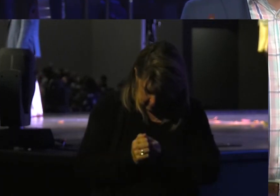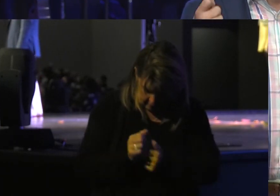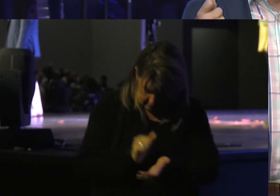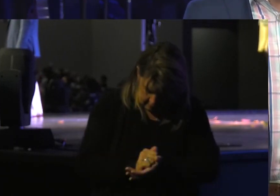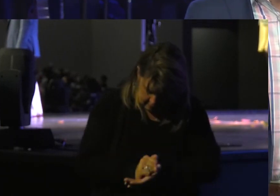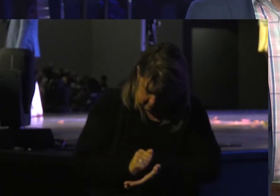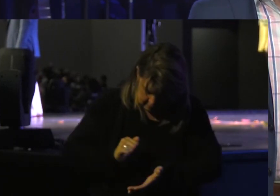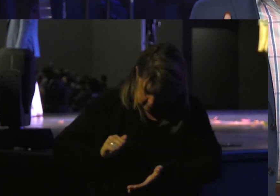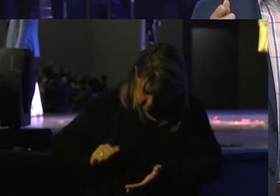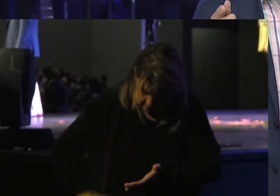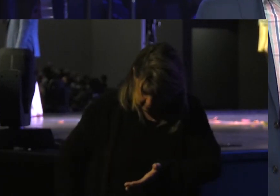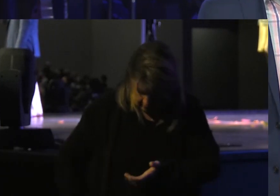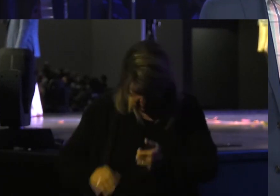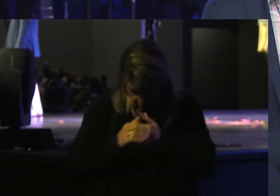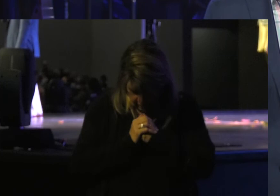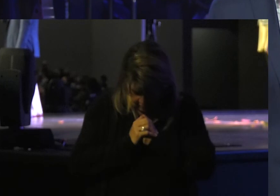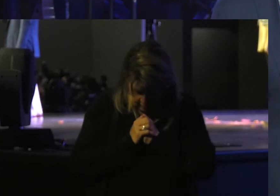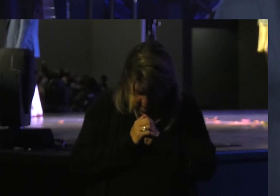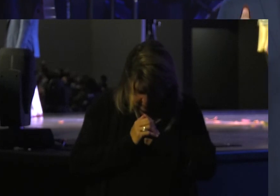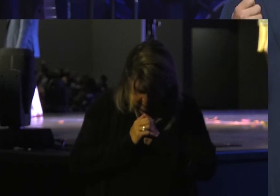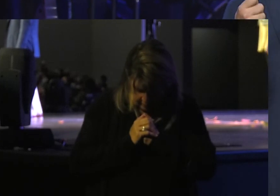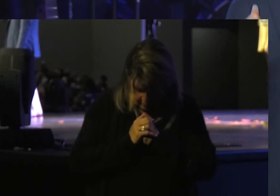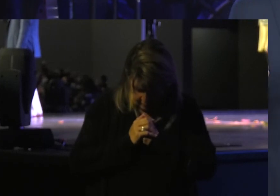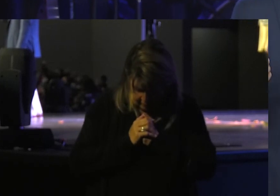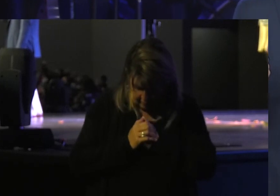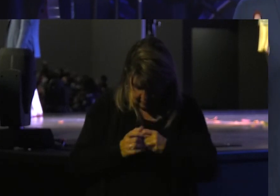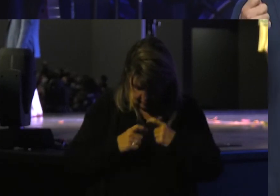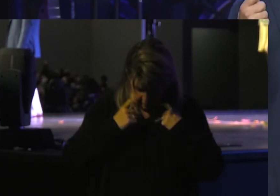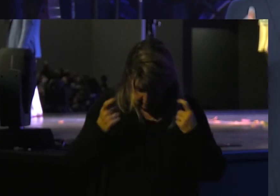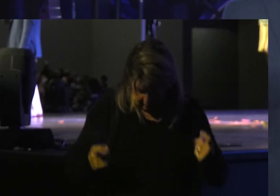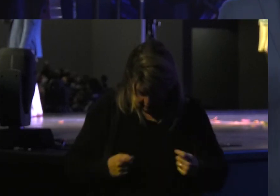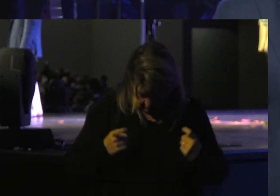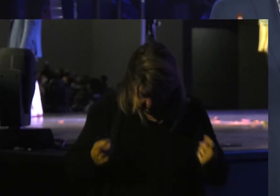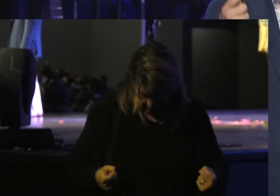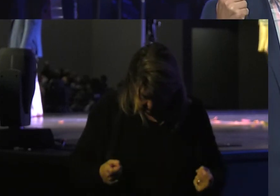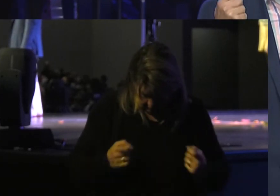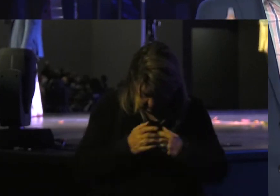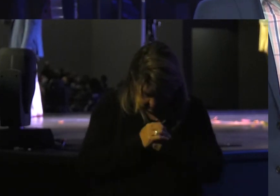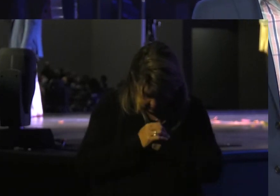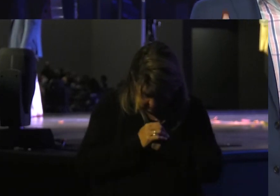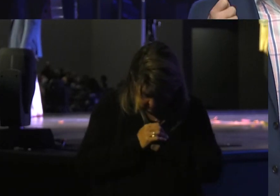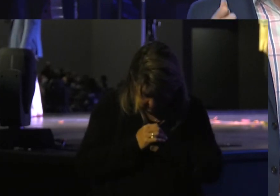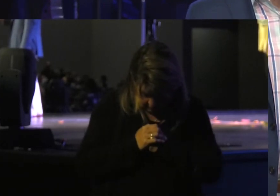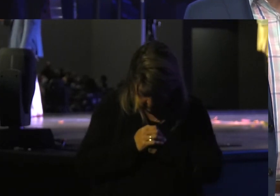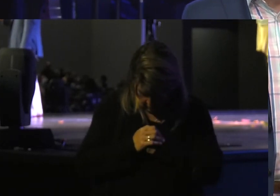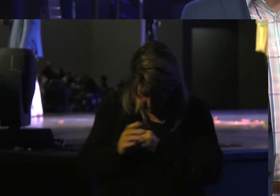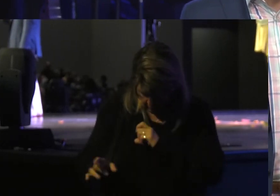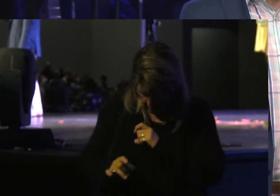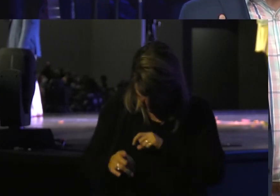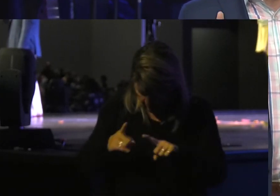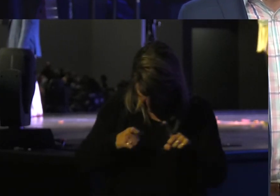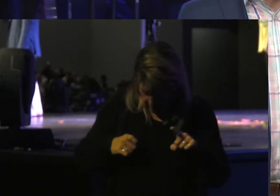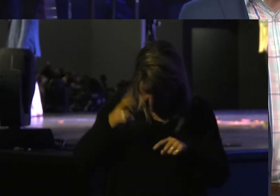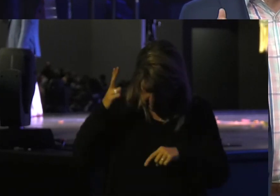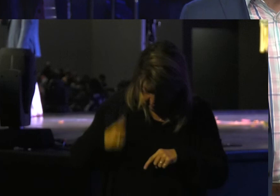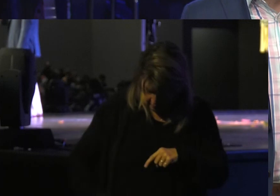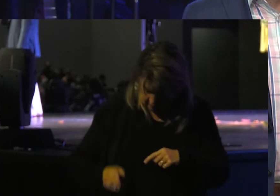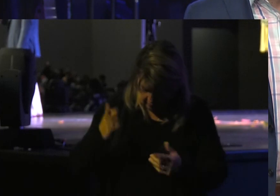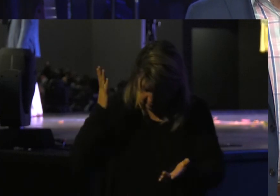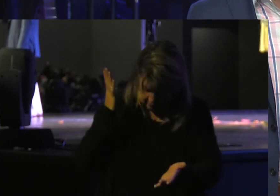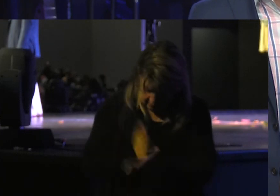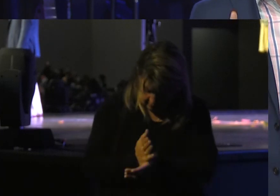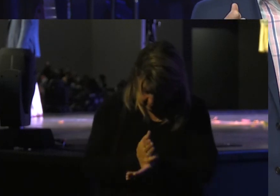Life Of An Unborn Baby It Is A Sin That Smells Of The Smoke Of Hell Stop